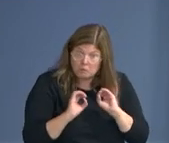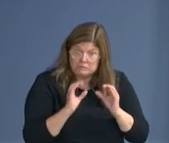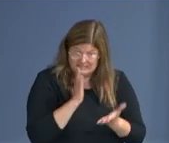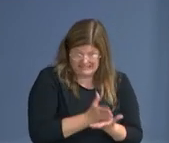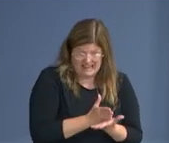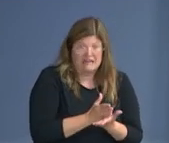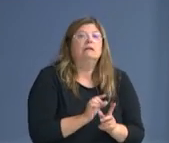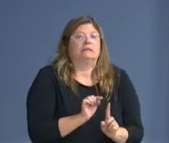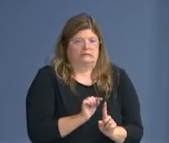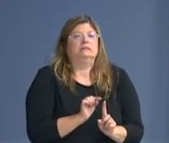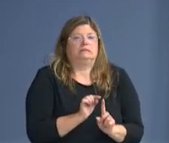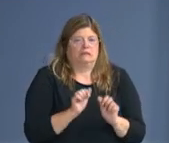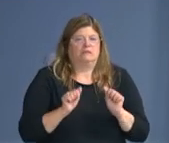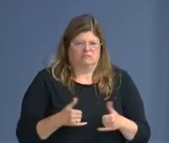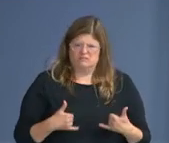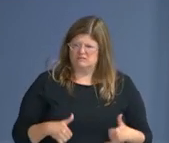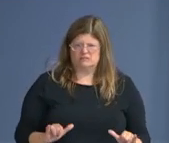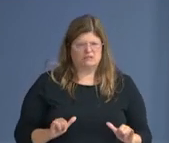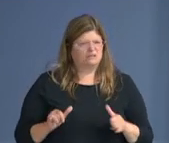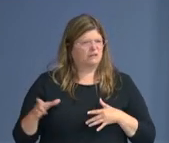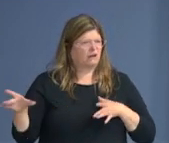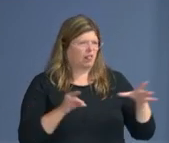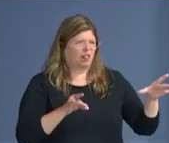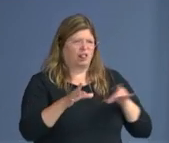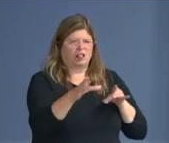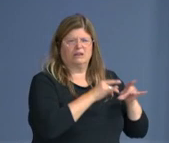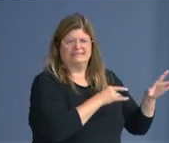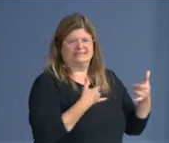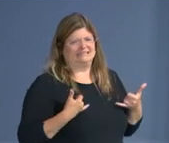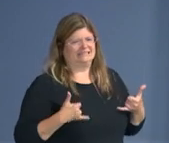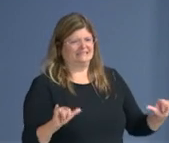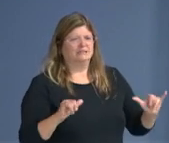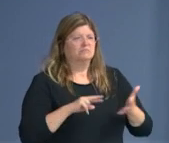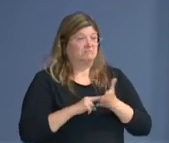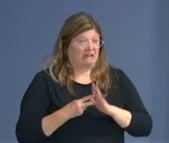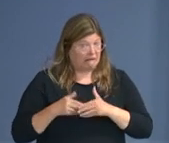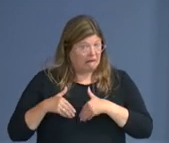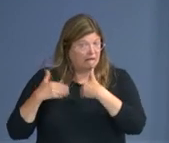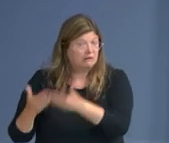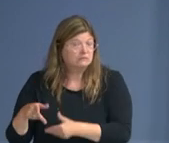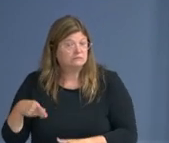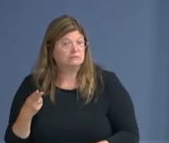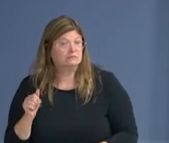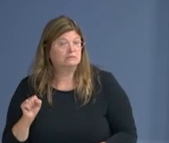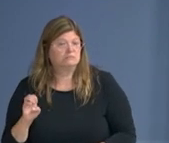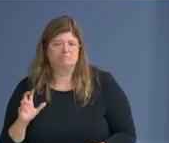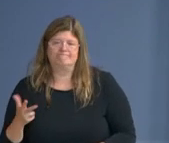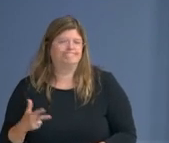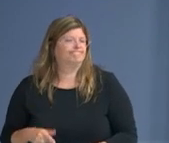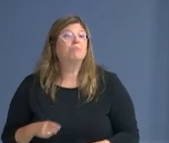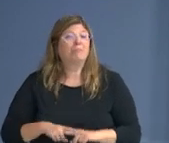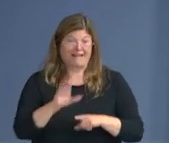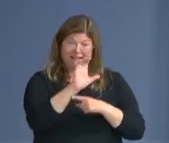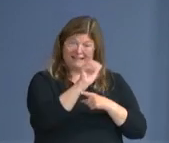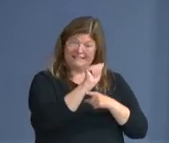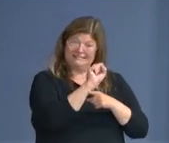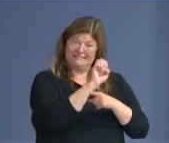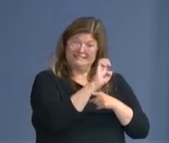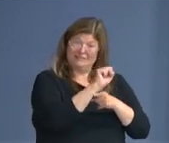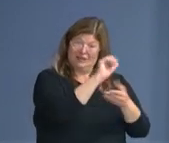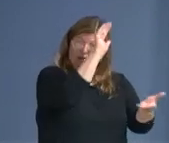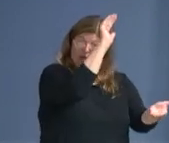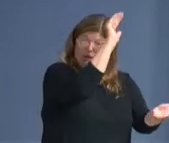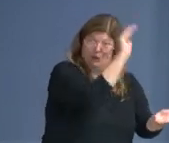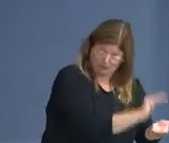Just because we have fewer cases does not mean that we do not have widespread community transmission. When you